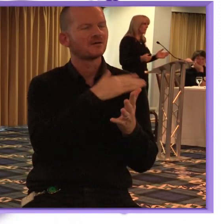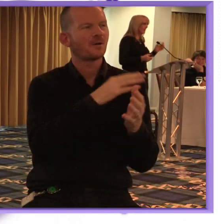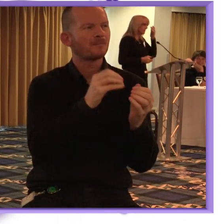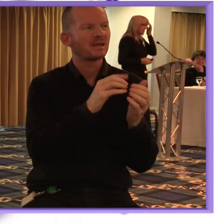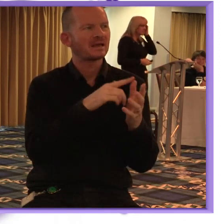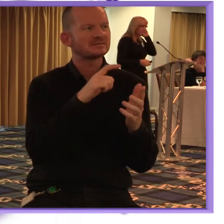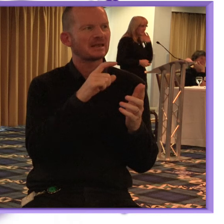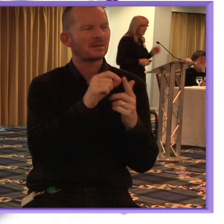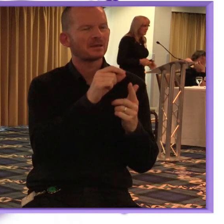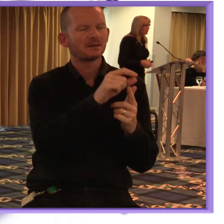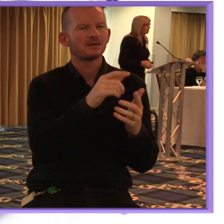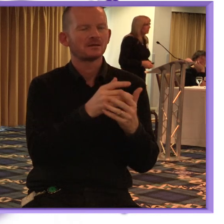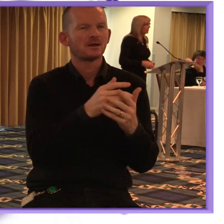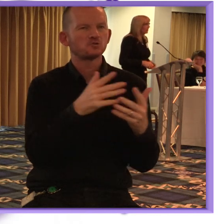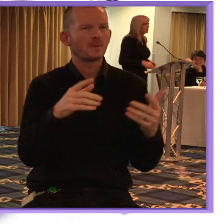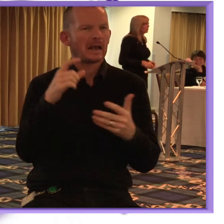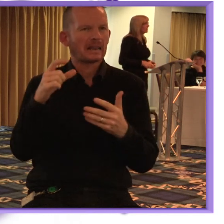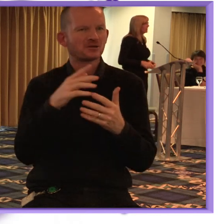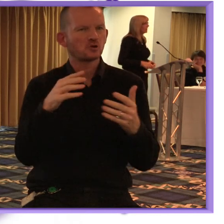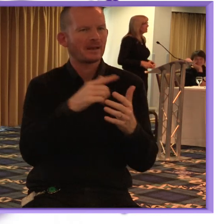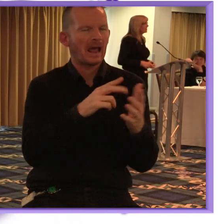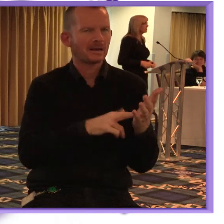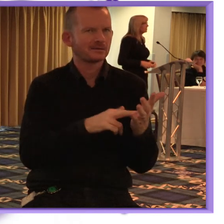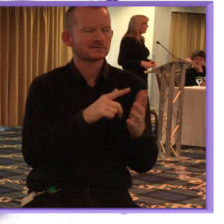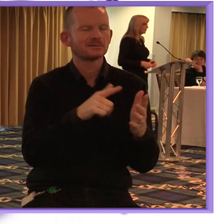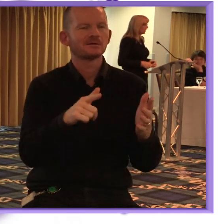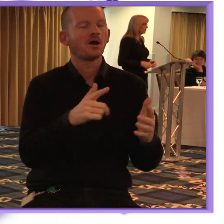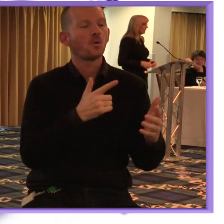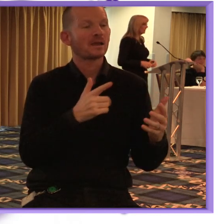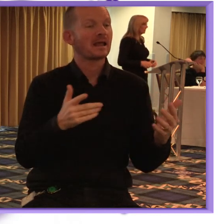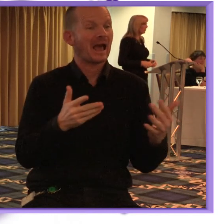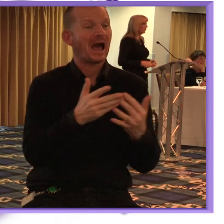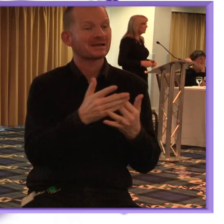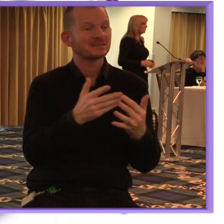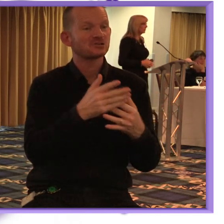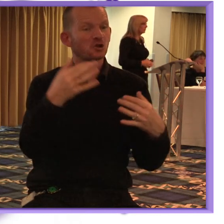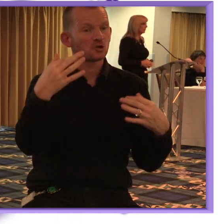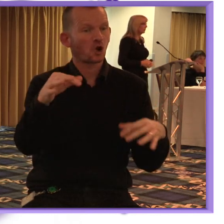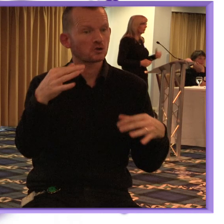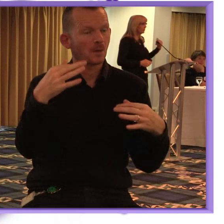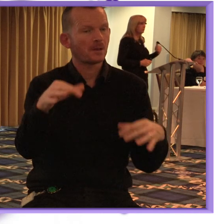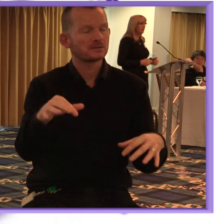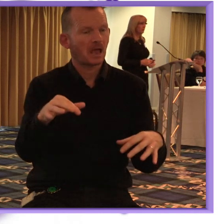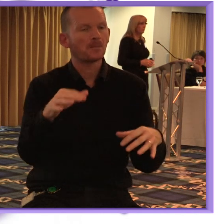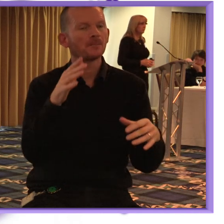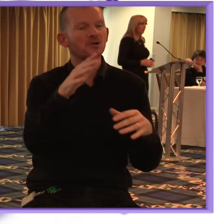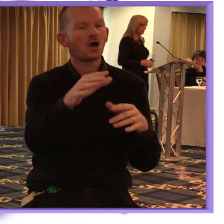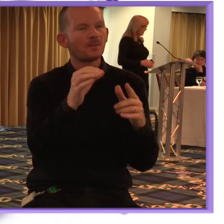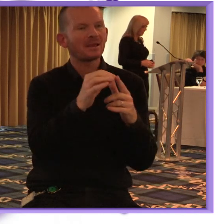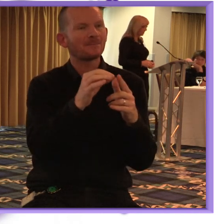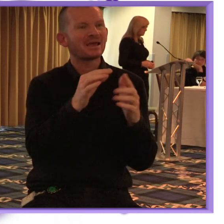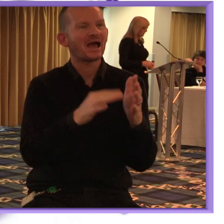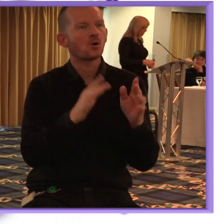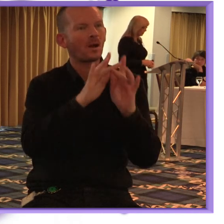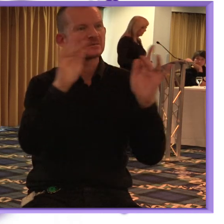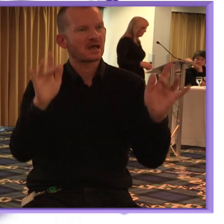so yeah there's too many claire's and too many anna's that's the problem so i'm sure we can get access to the document as well an account we which we will we will put